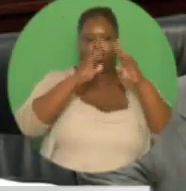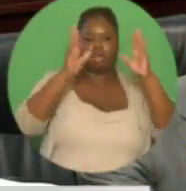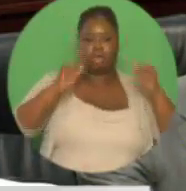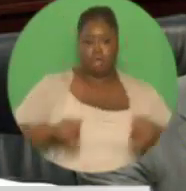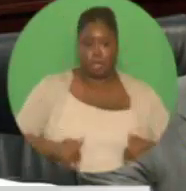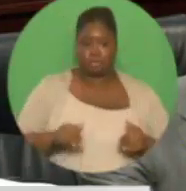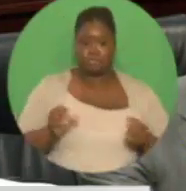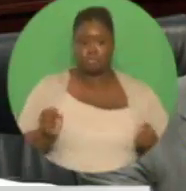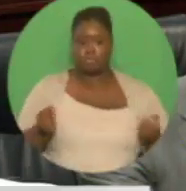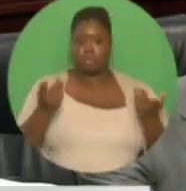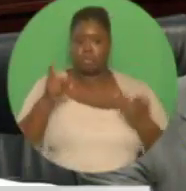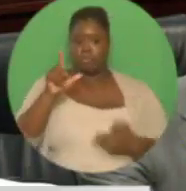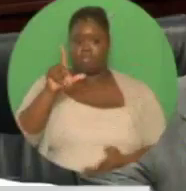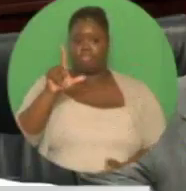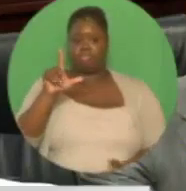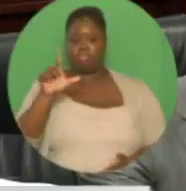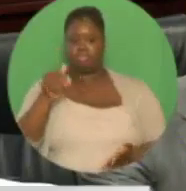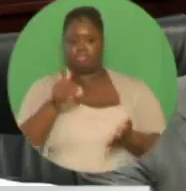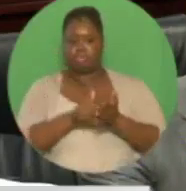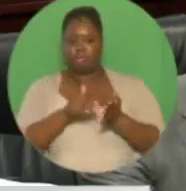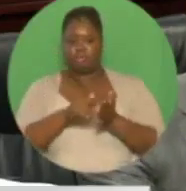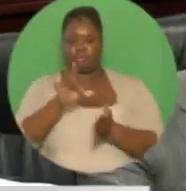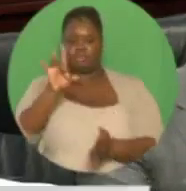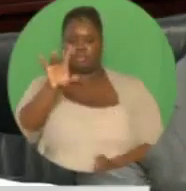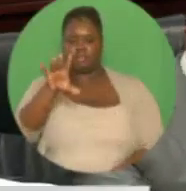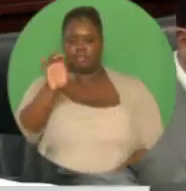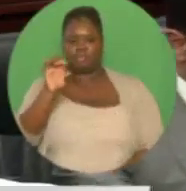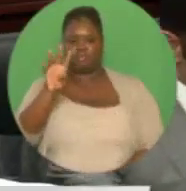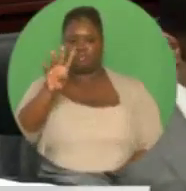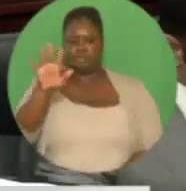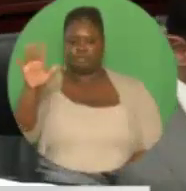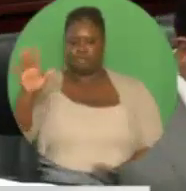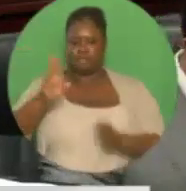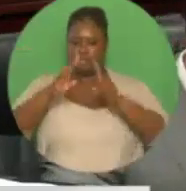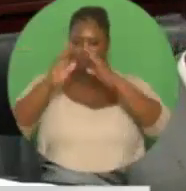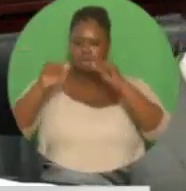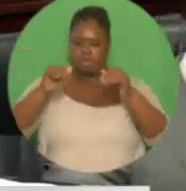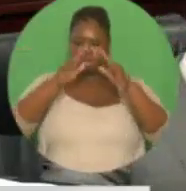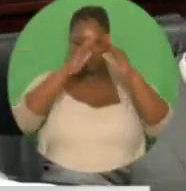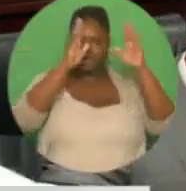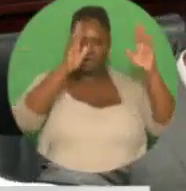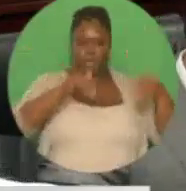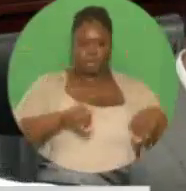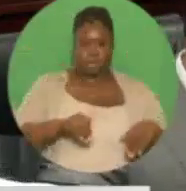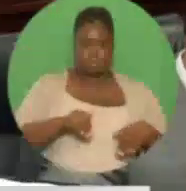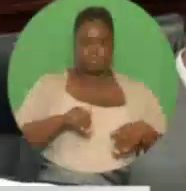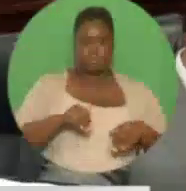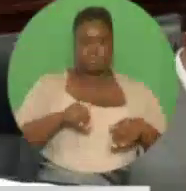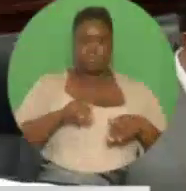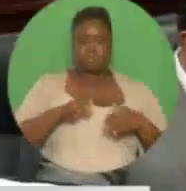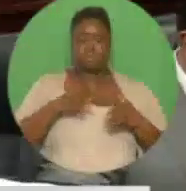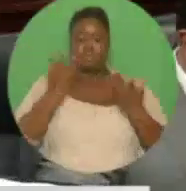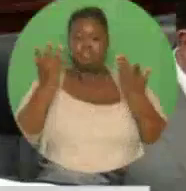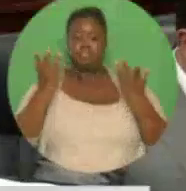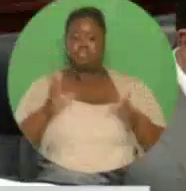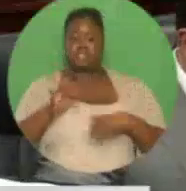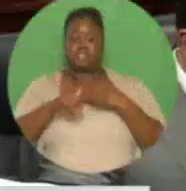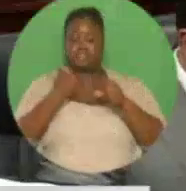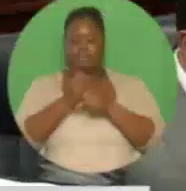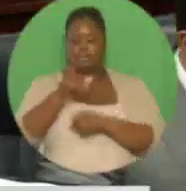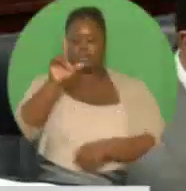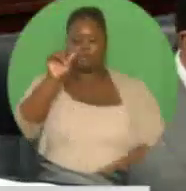,845 housing units by the end of 2021 when the program expired.